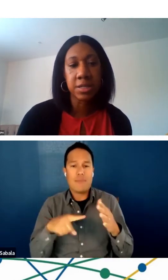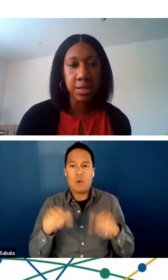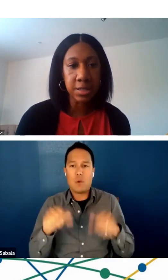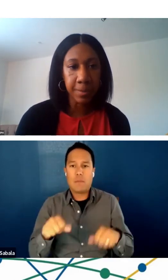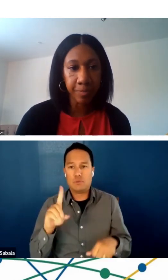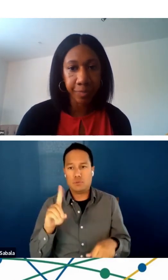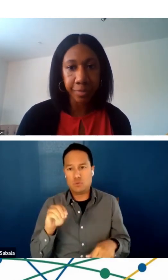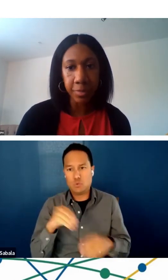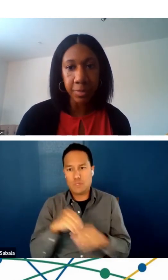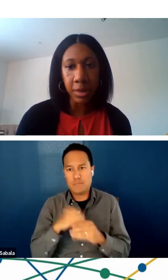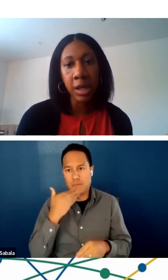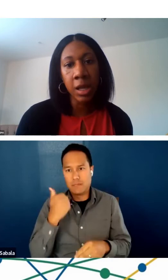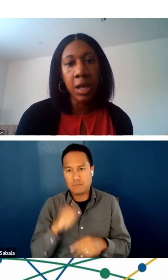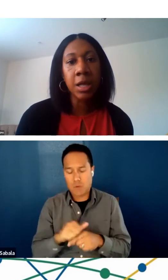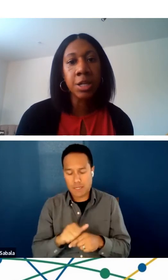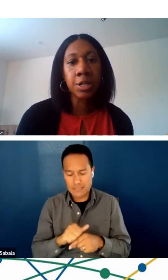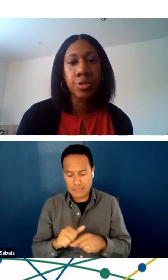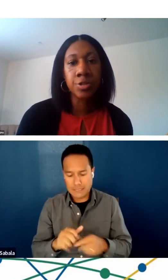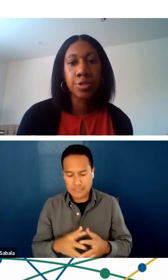best practices.